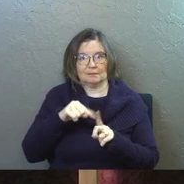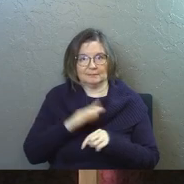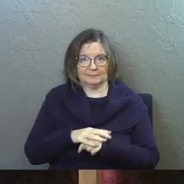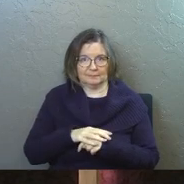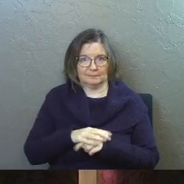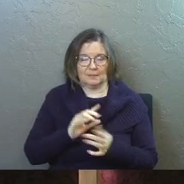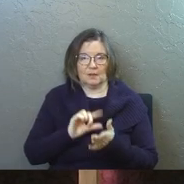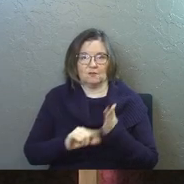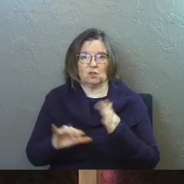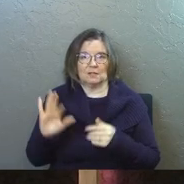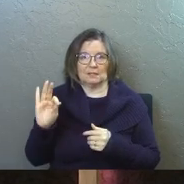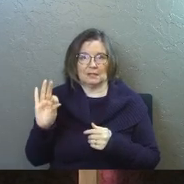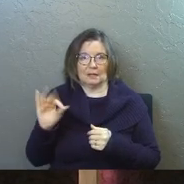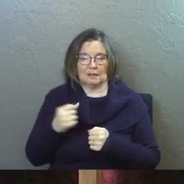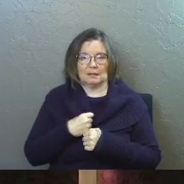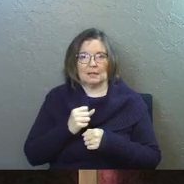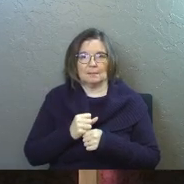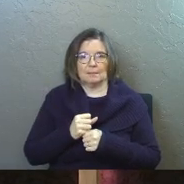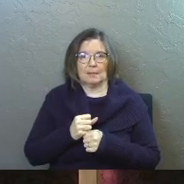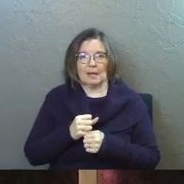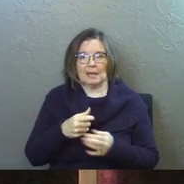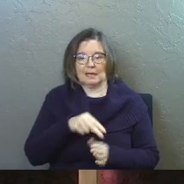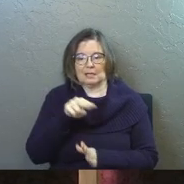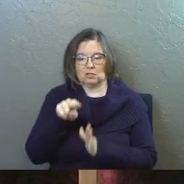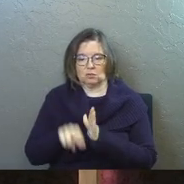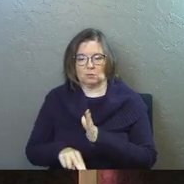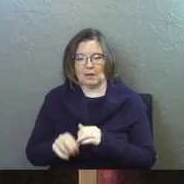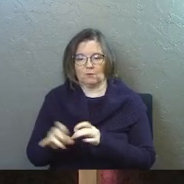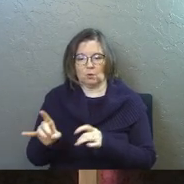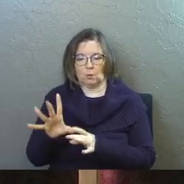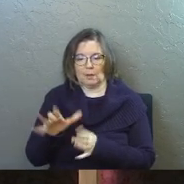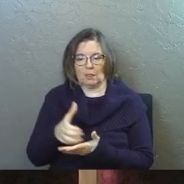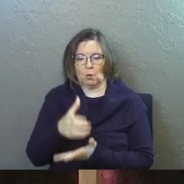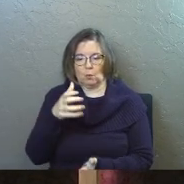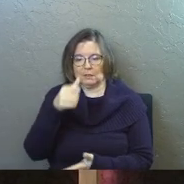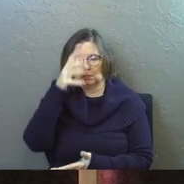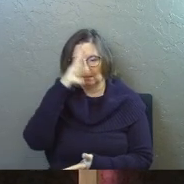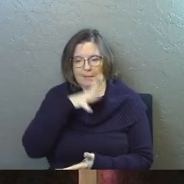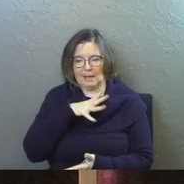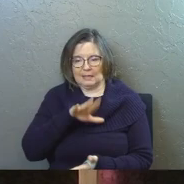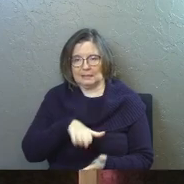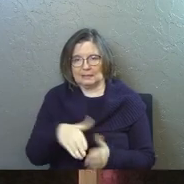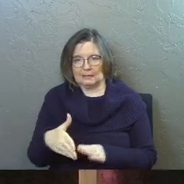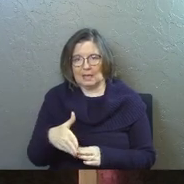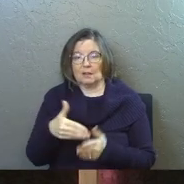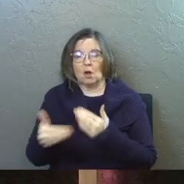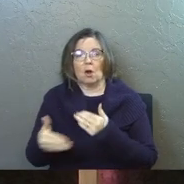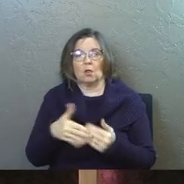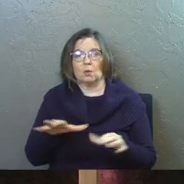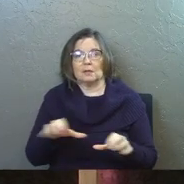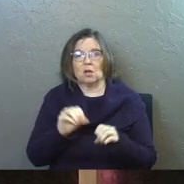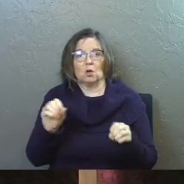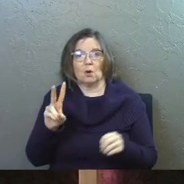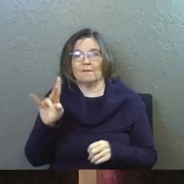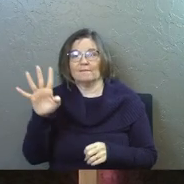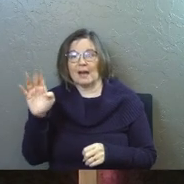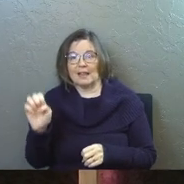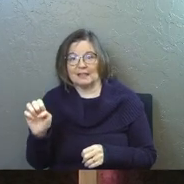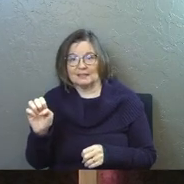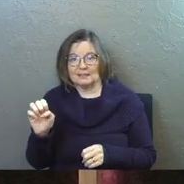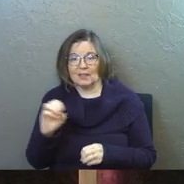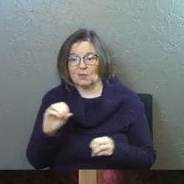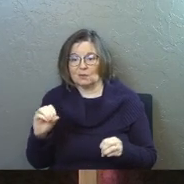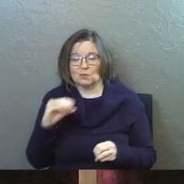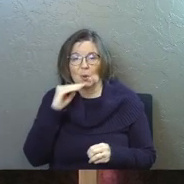Verse nine, and they made his grave with the wicked and with the rich man in his death. Although he had done no violence, there was no